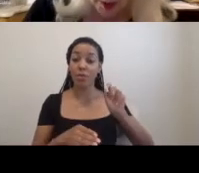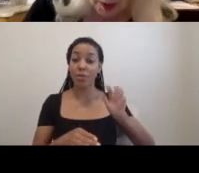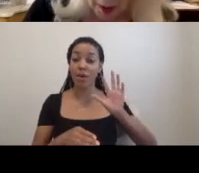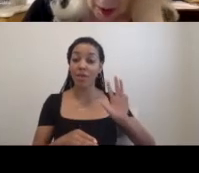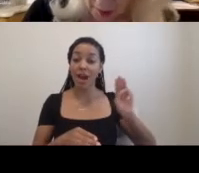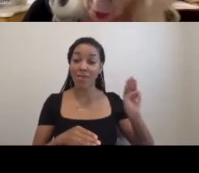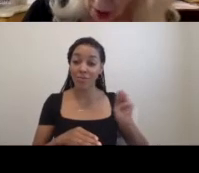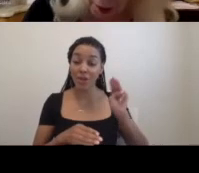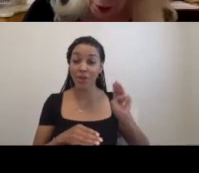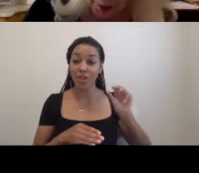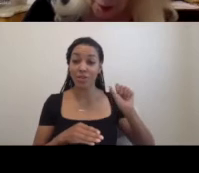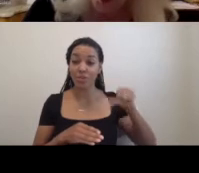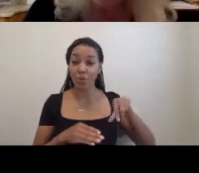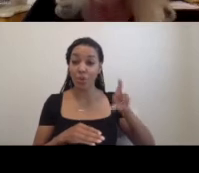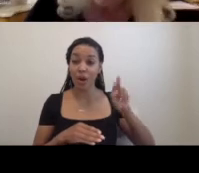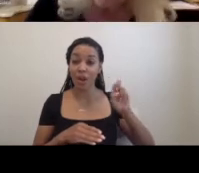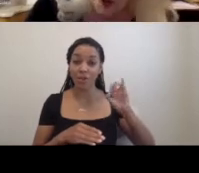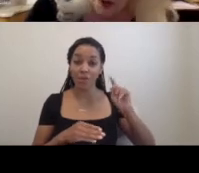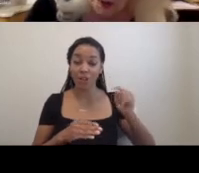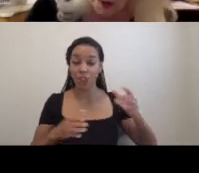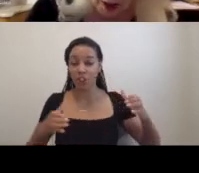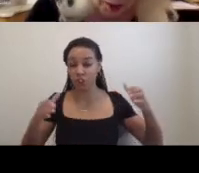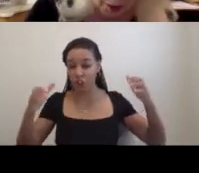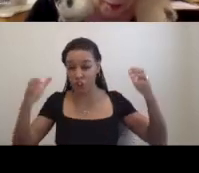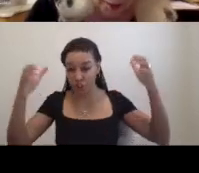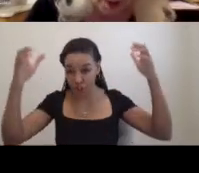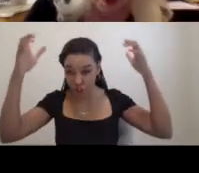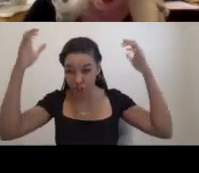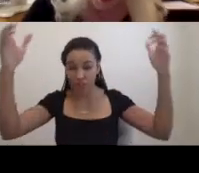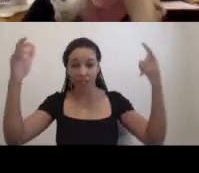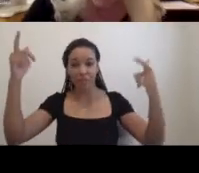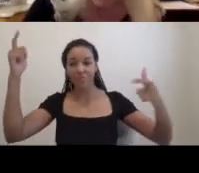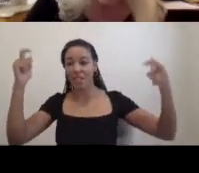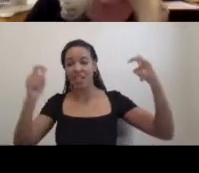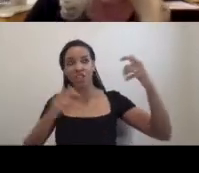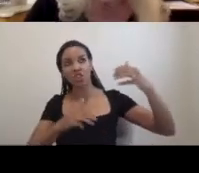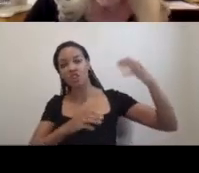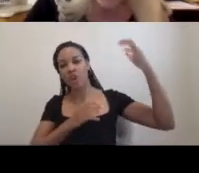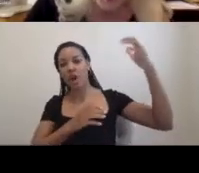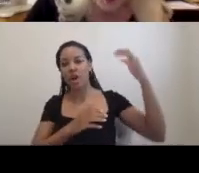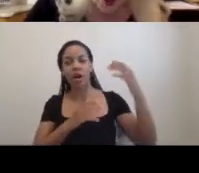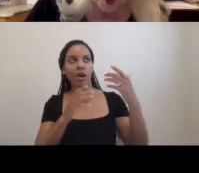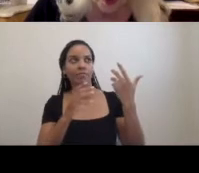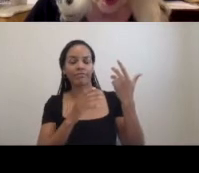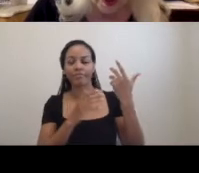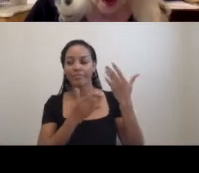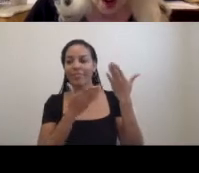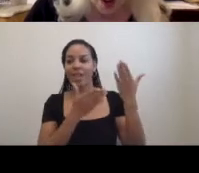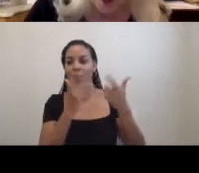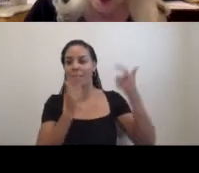a skyscraper, one of the largest skyscrapers in Manhattan, a very Tony